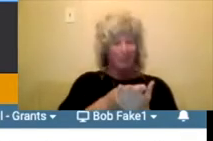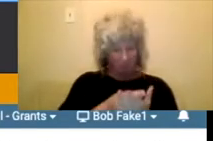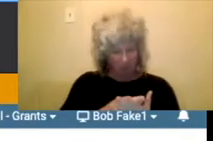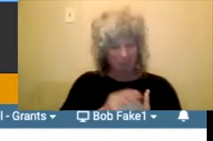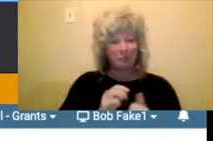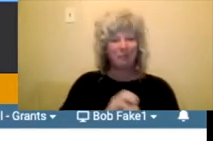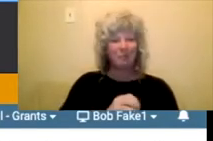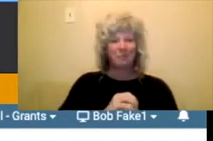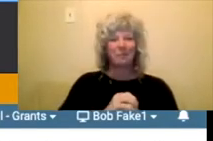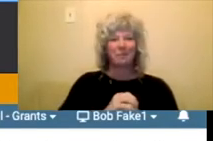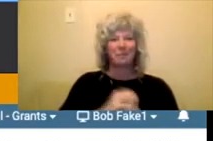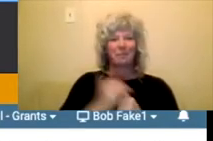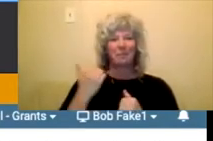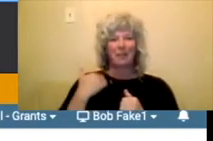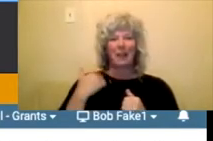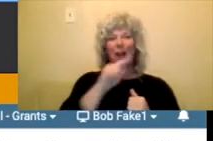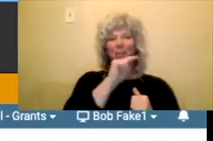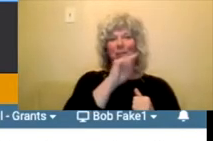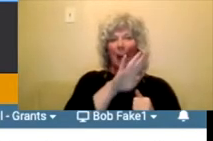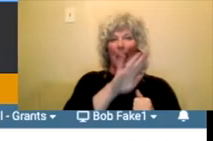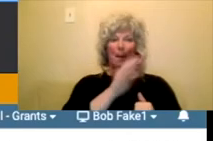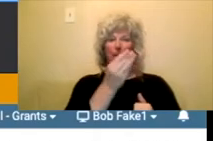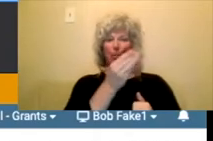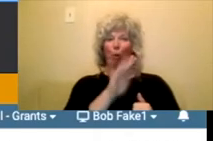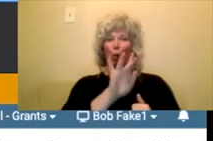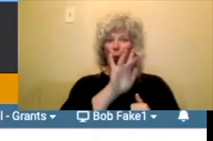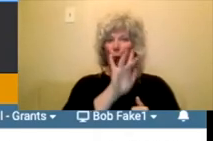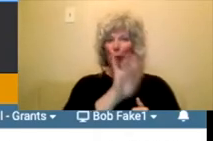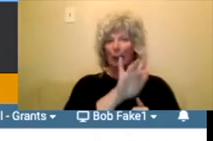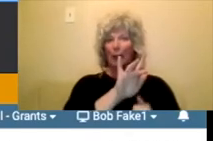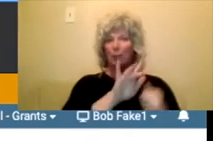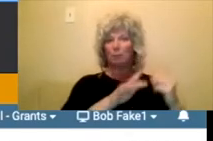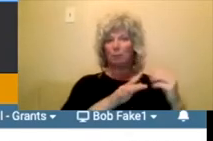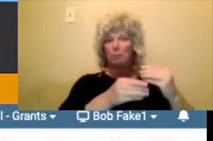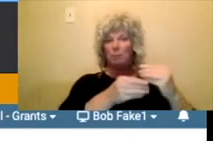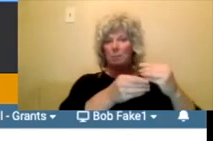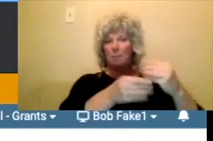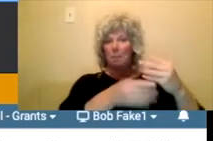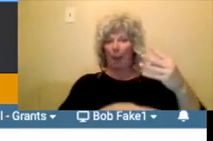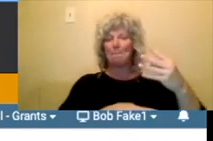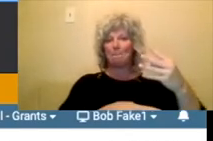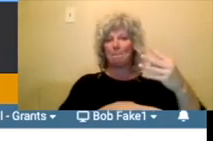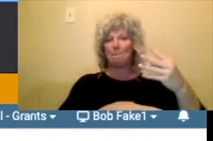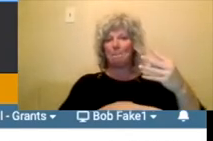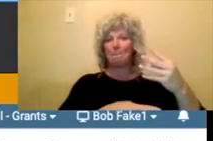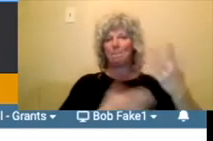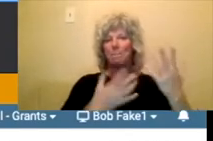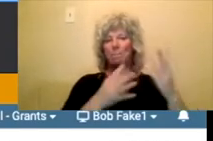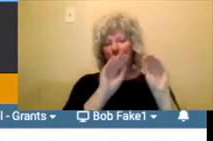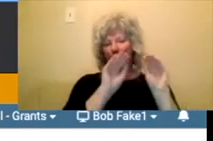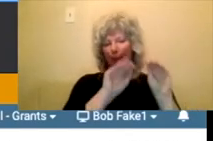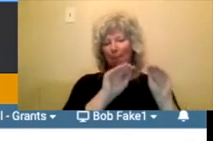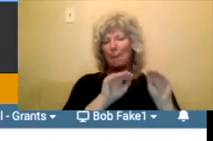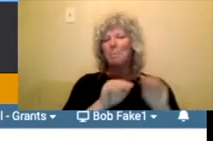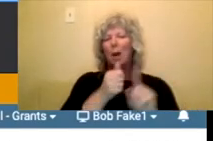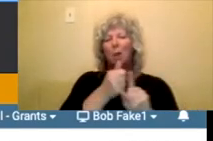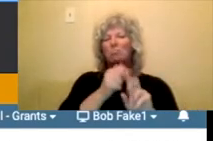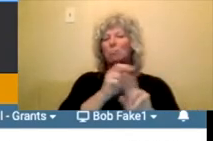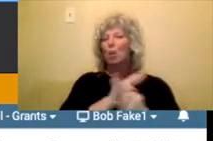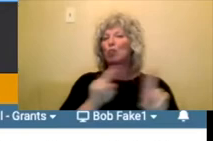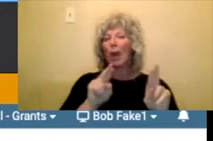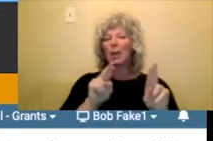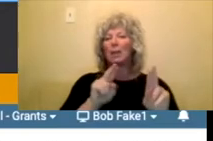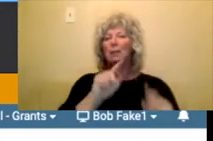tab on the side that says budget. And so you just click on that and that's where you fill out the actual template. Um,